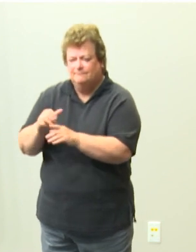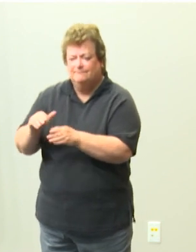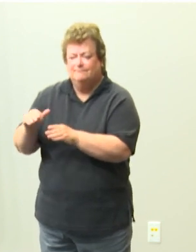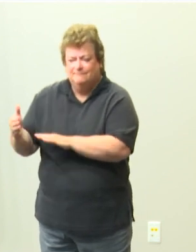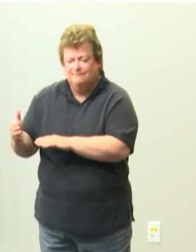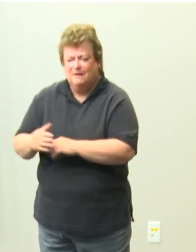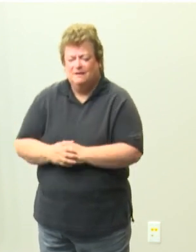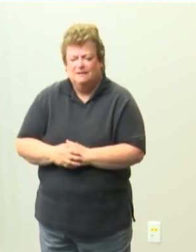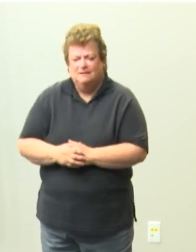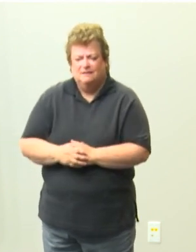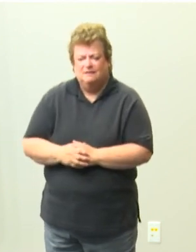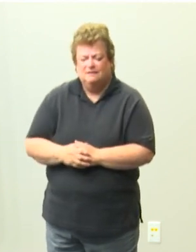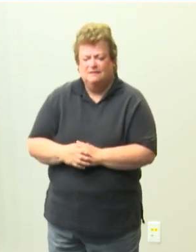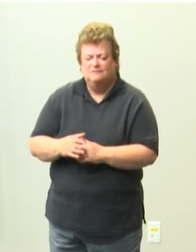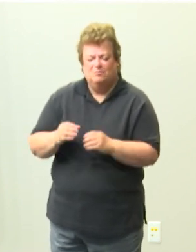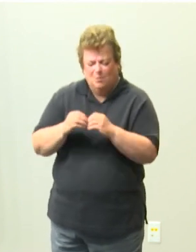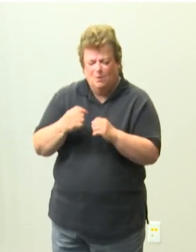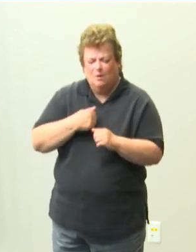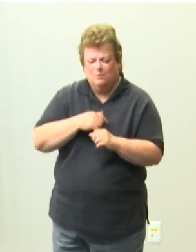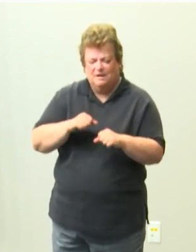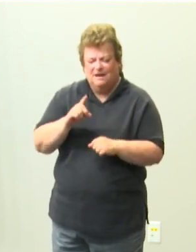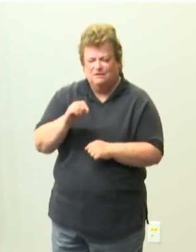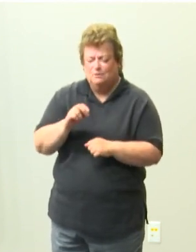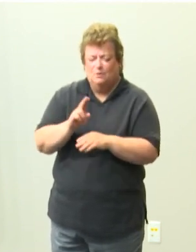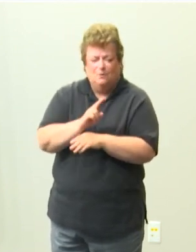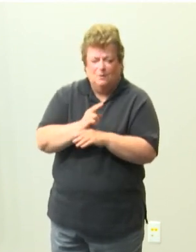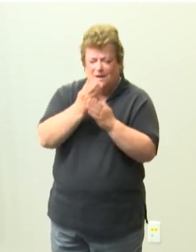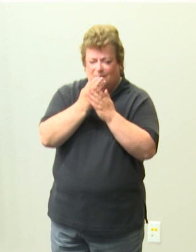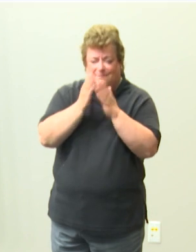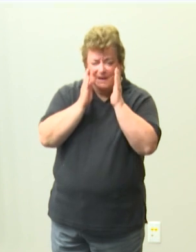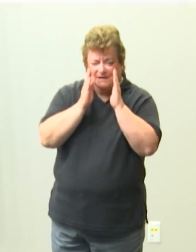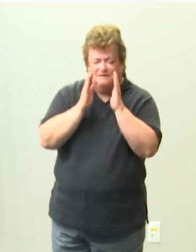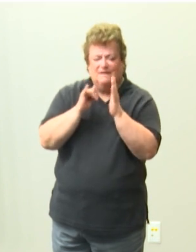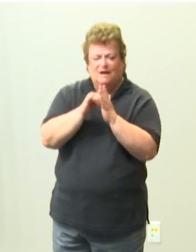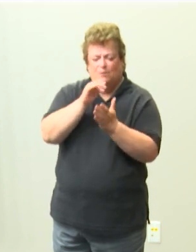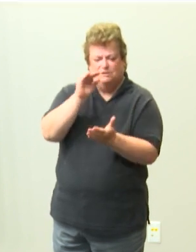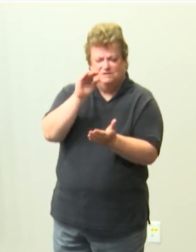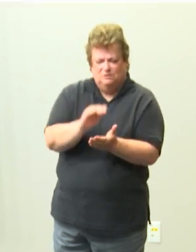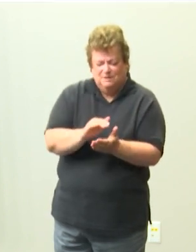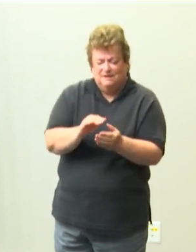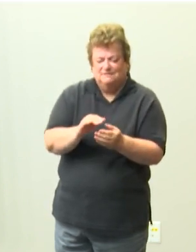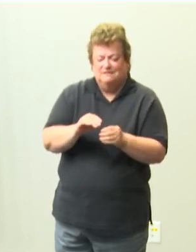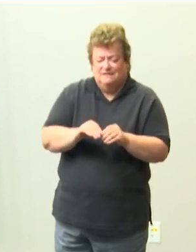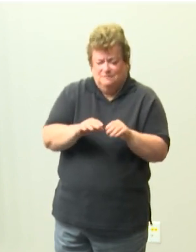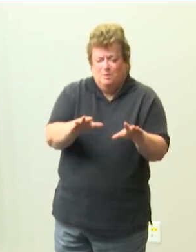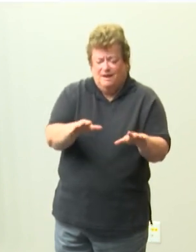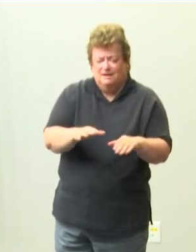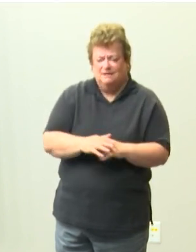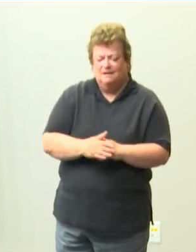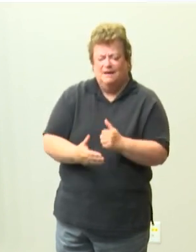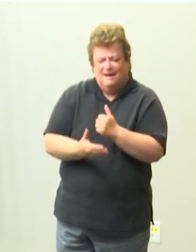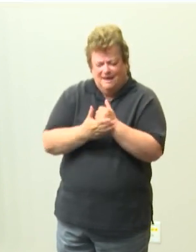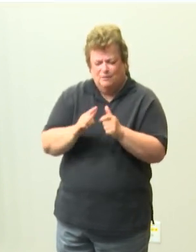and there's so much more that we can do you know wearing a mask it decreases this um the spread of the virus it helps